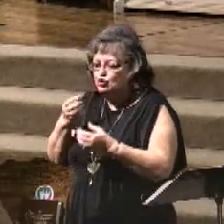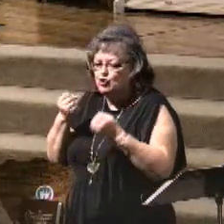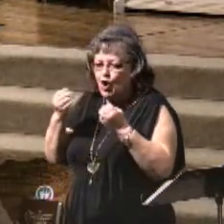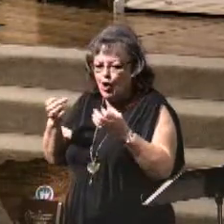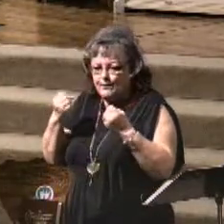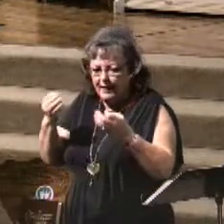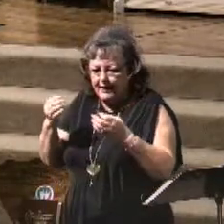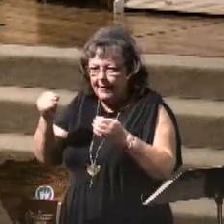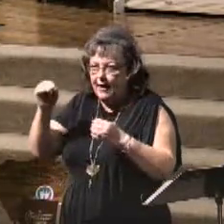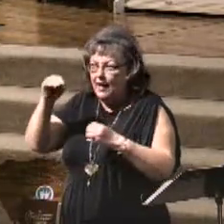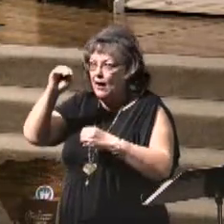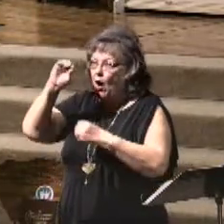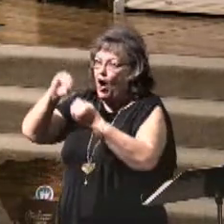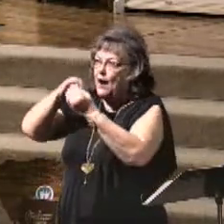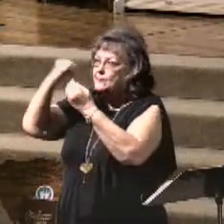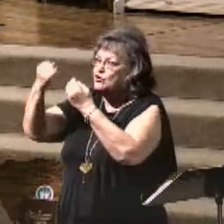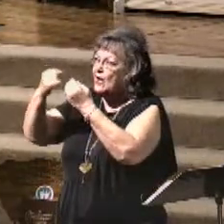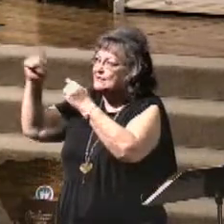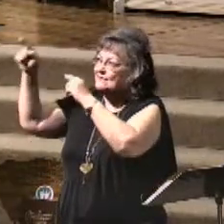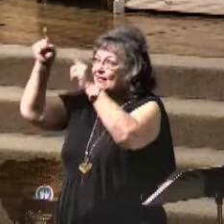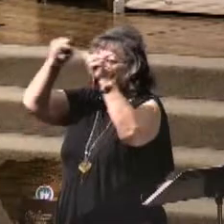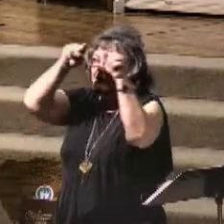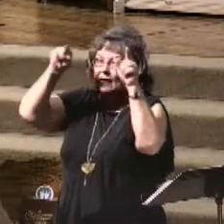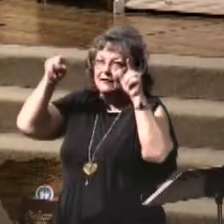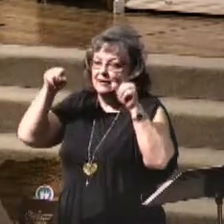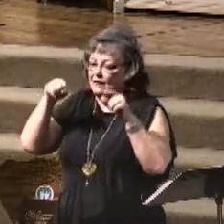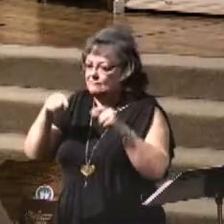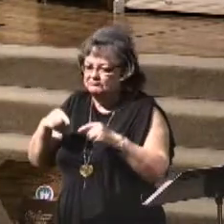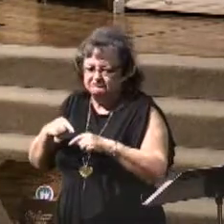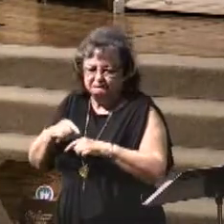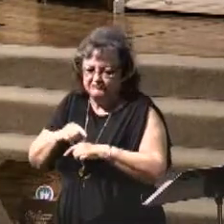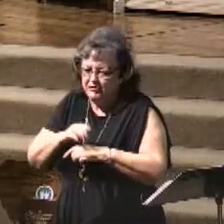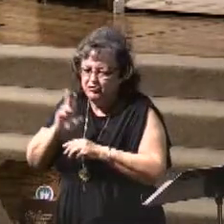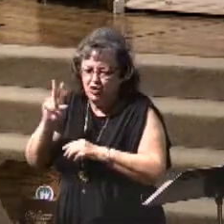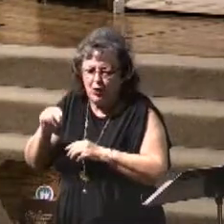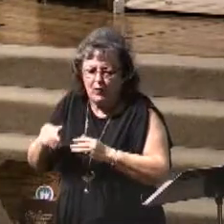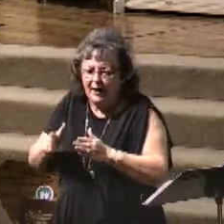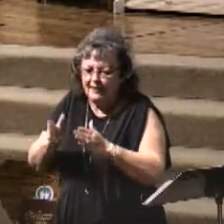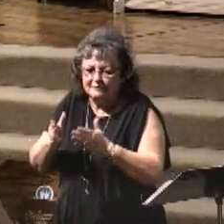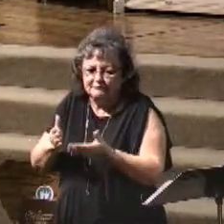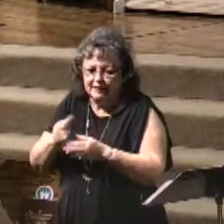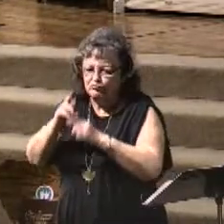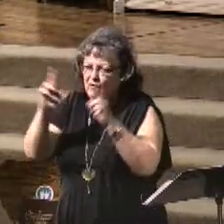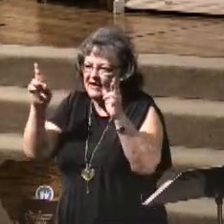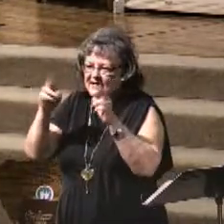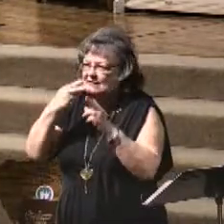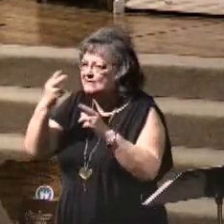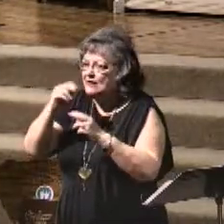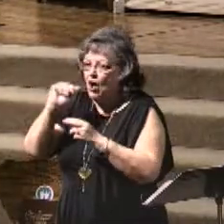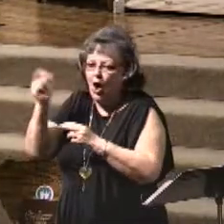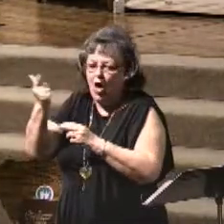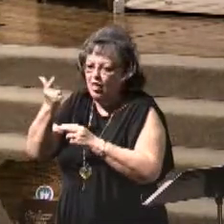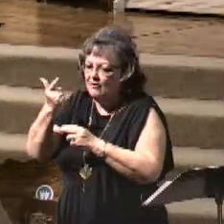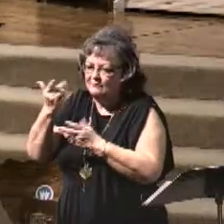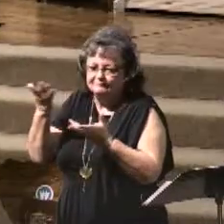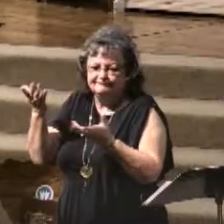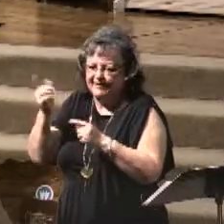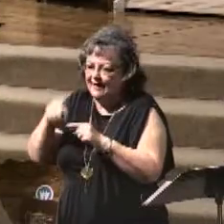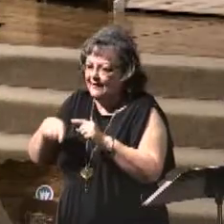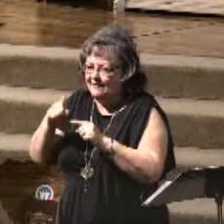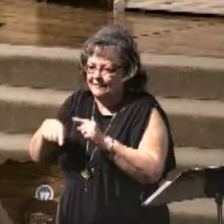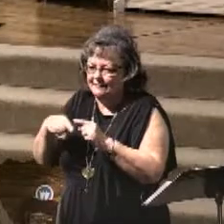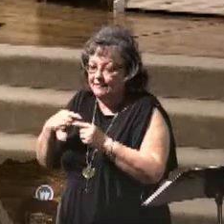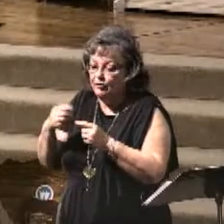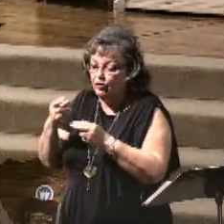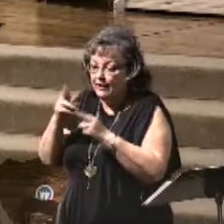objects flying around out there, there's no way they can be ready and see all of them. They just can't. They're sending up, getting ready to send up some